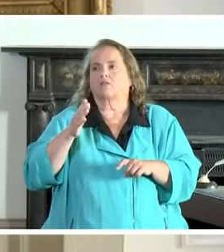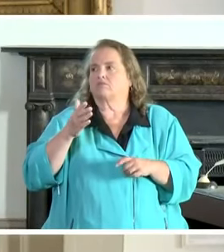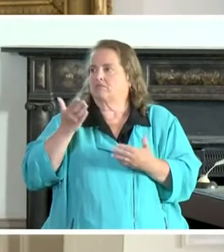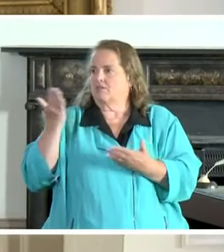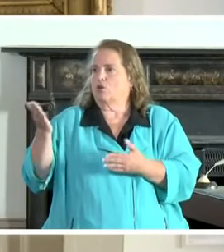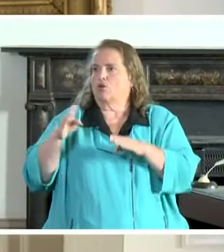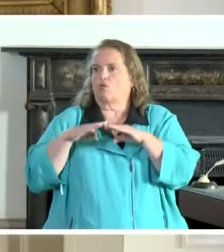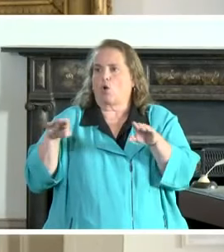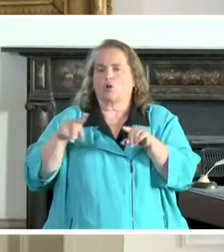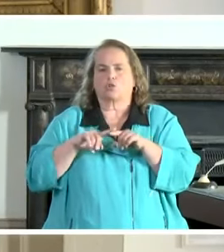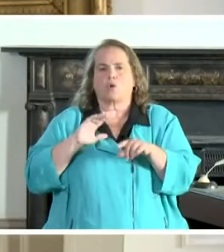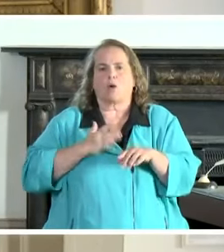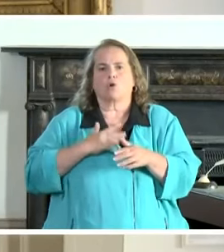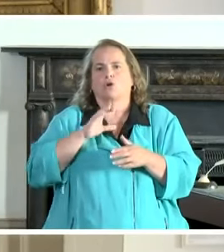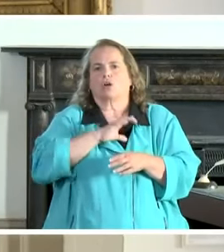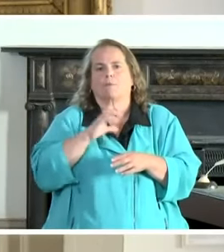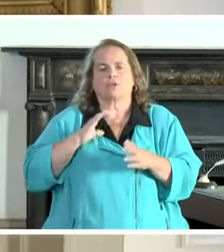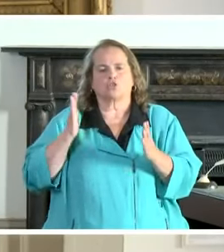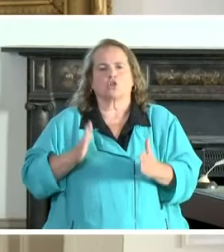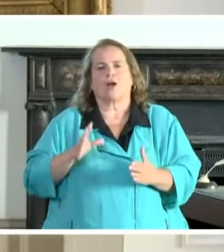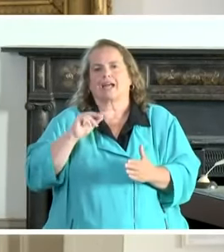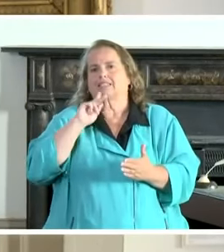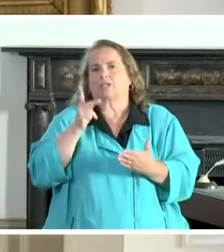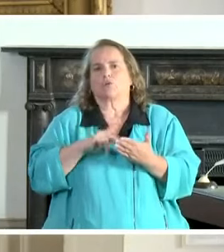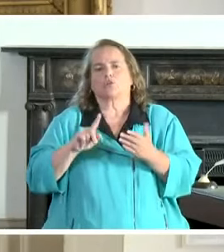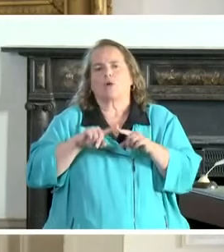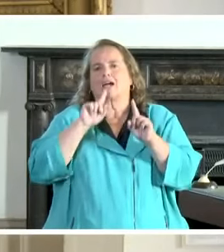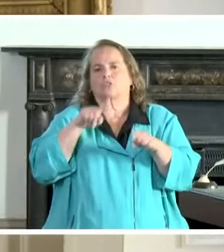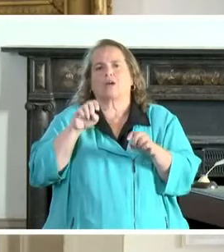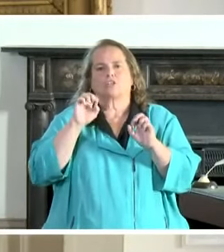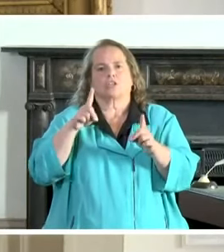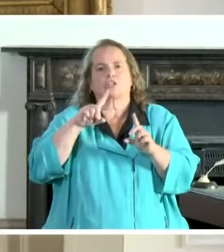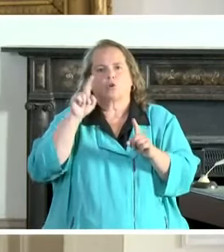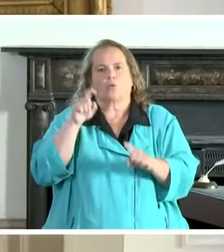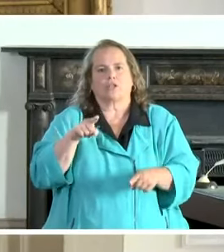commissioner and our secretary to answer the education questions